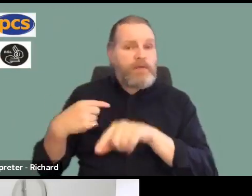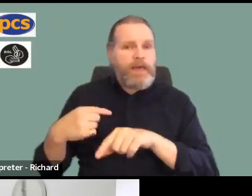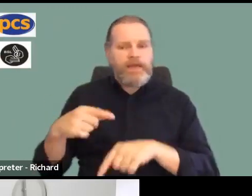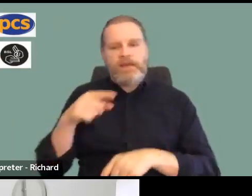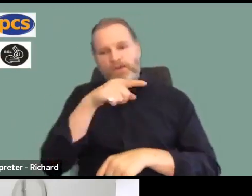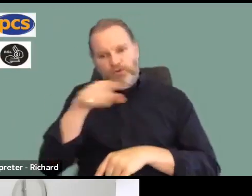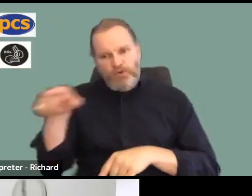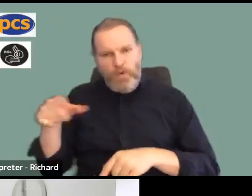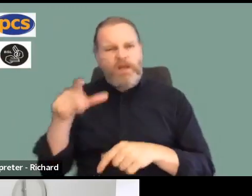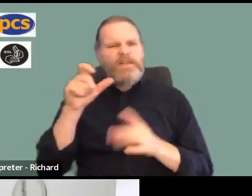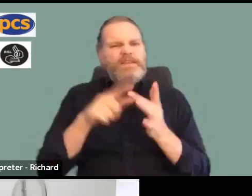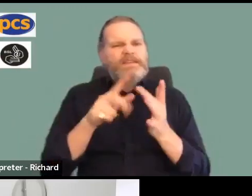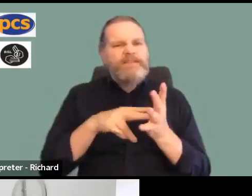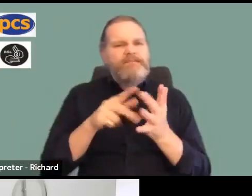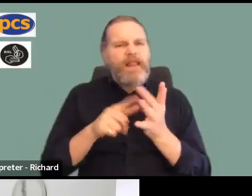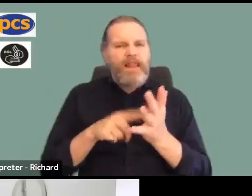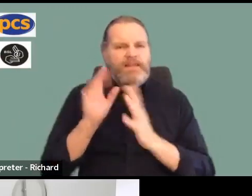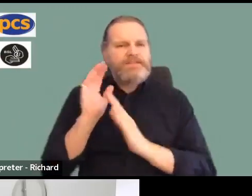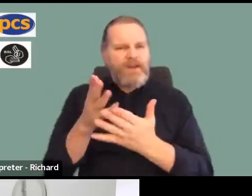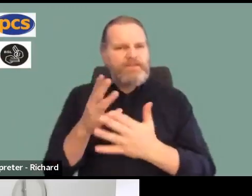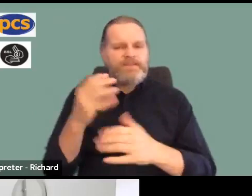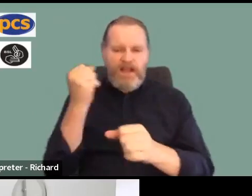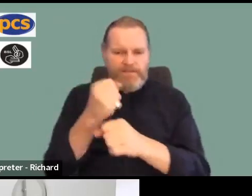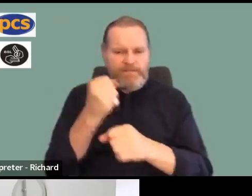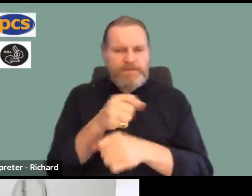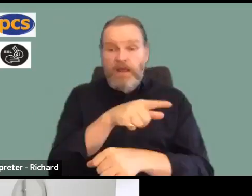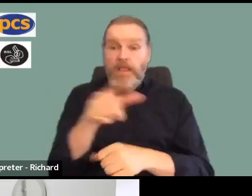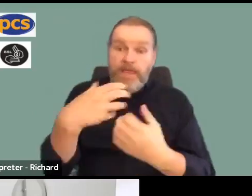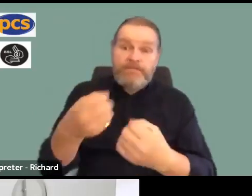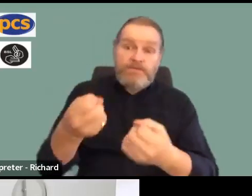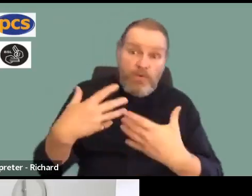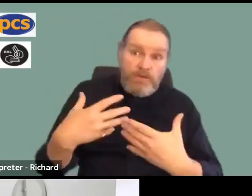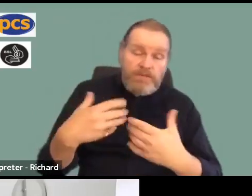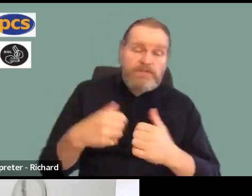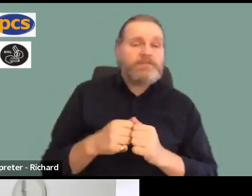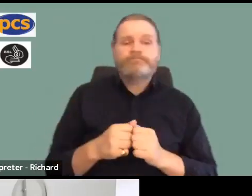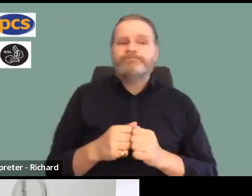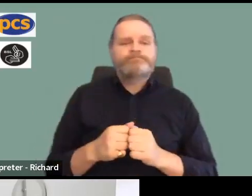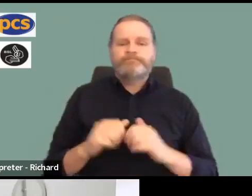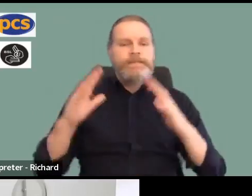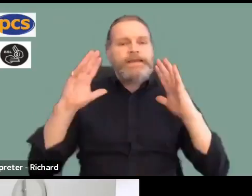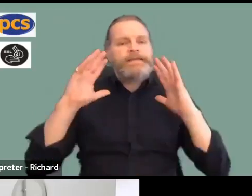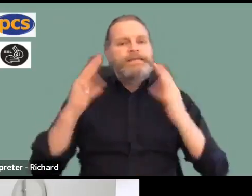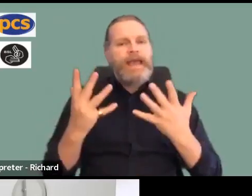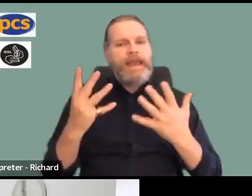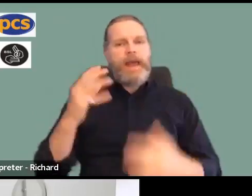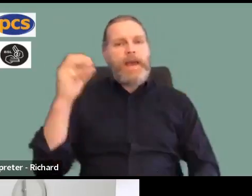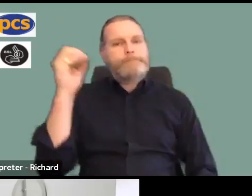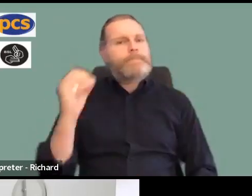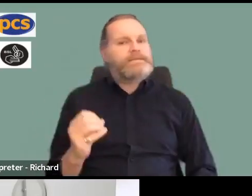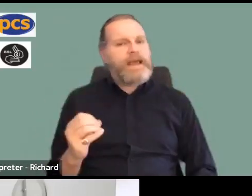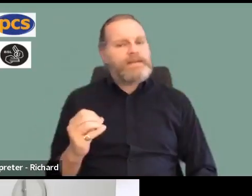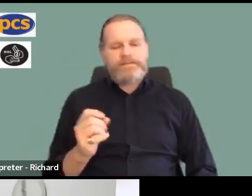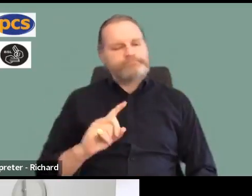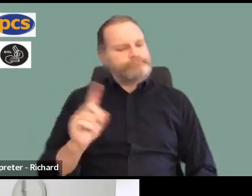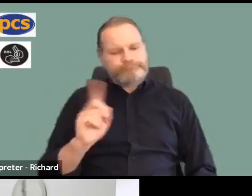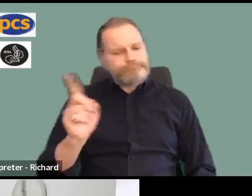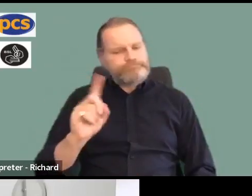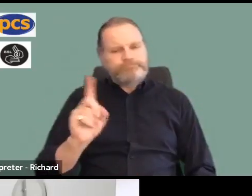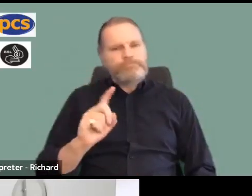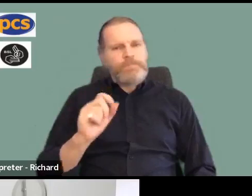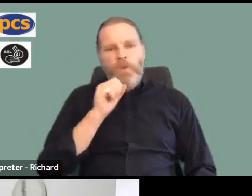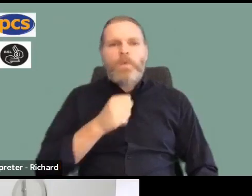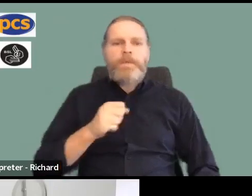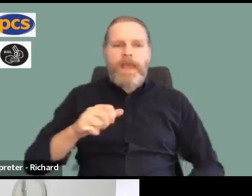told us that far from giving us a 10 percent pay rise, the civil service on all related areas will have a pay remit that will pay an